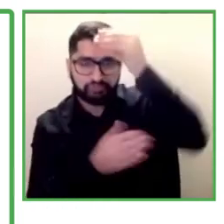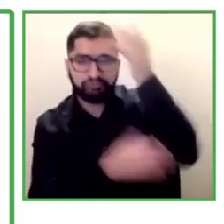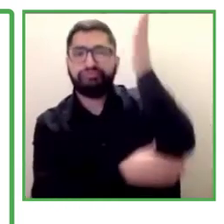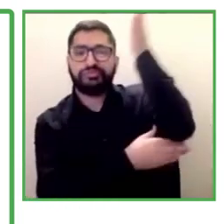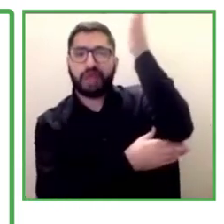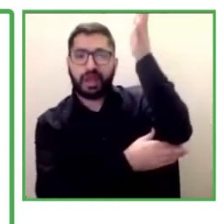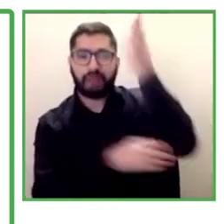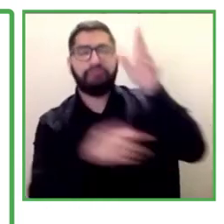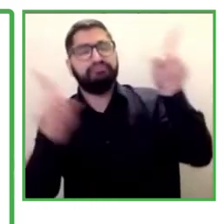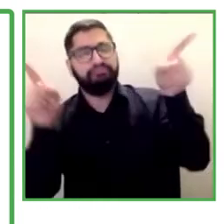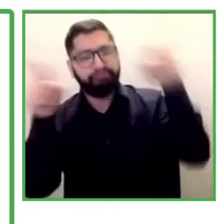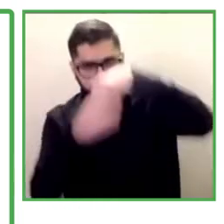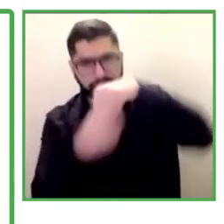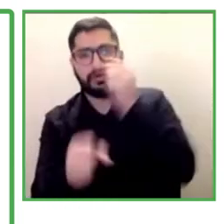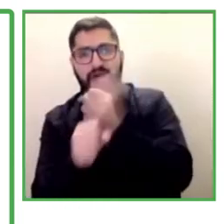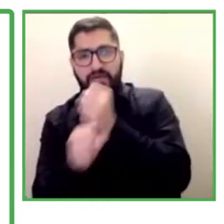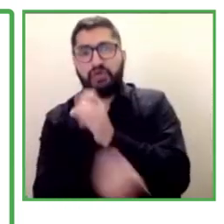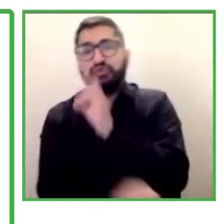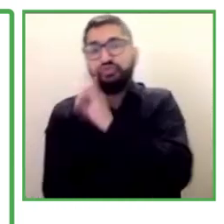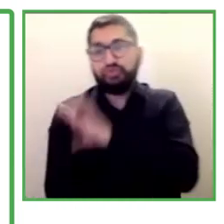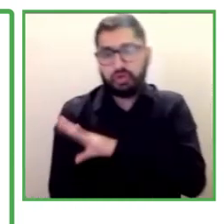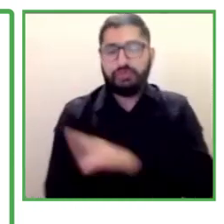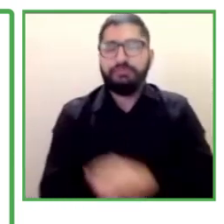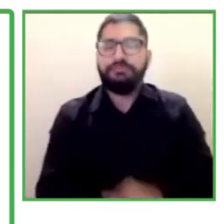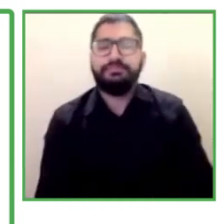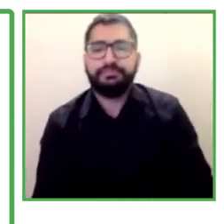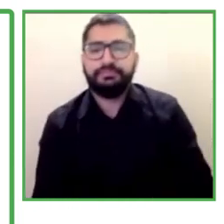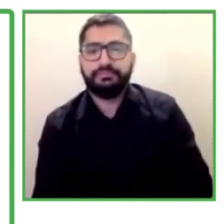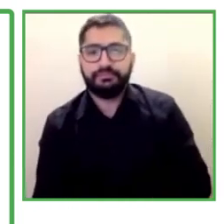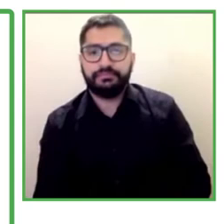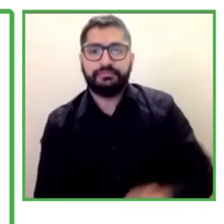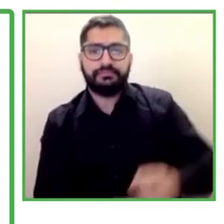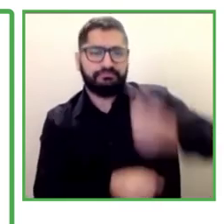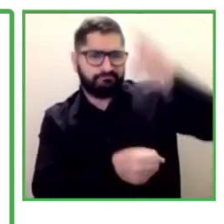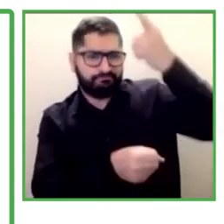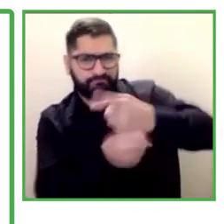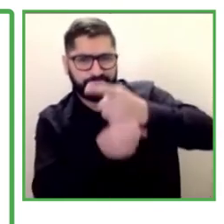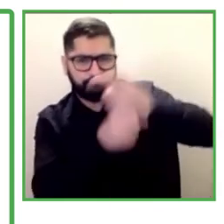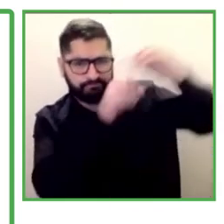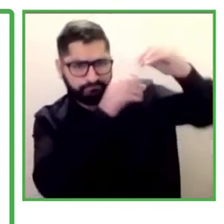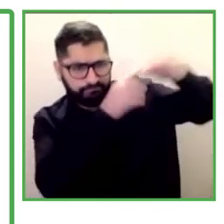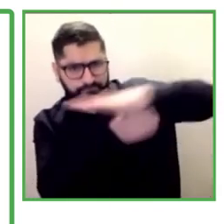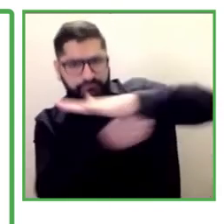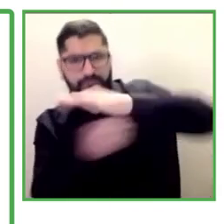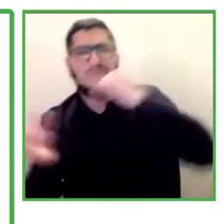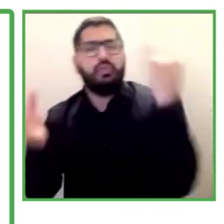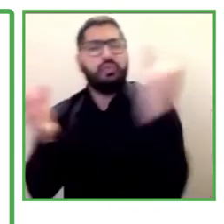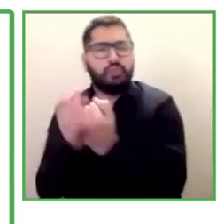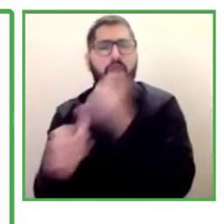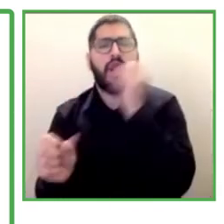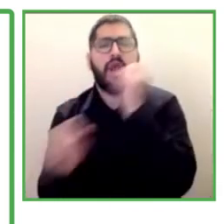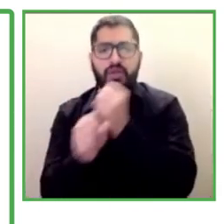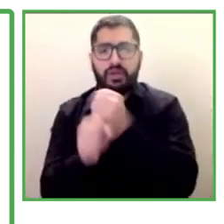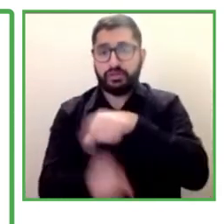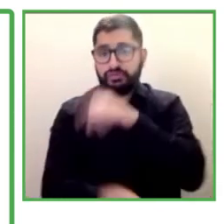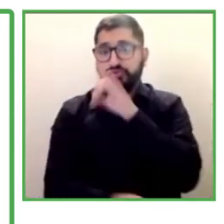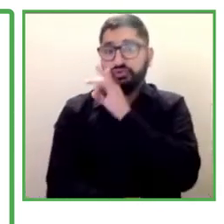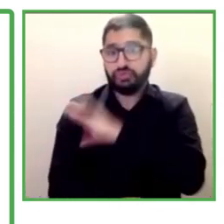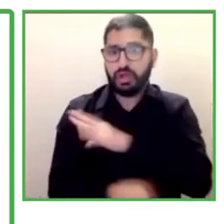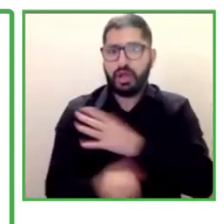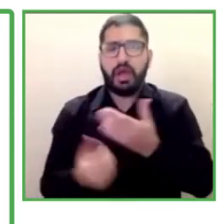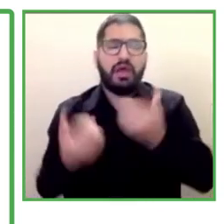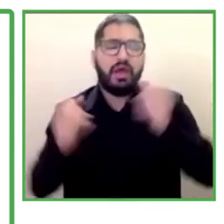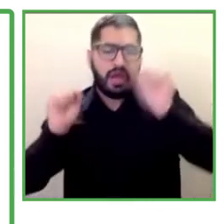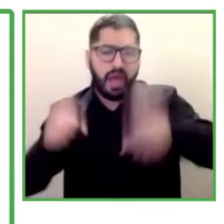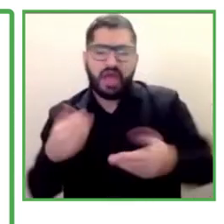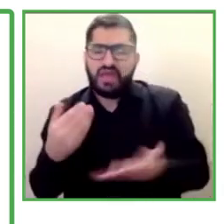the mandate to, in the case of inclusion, it has to